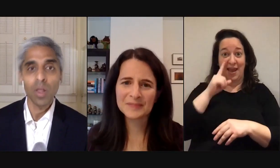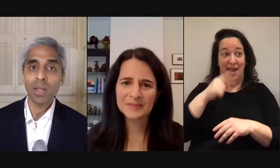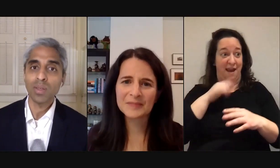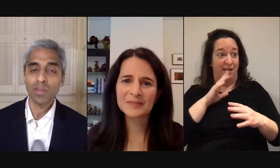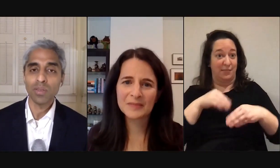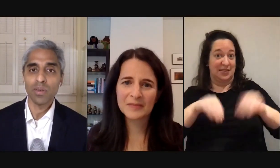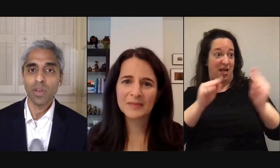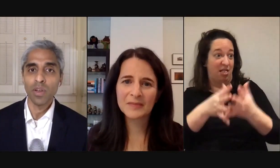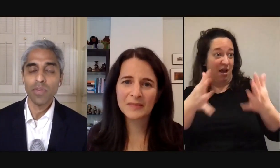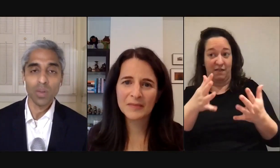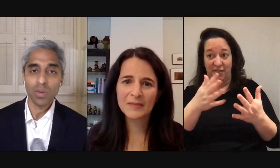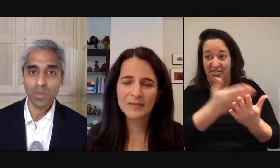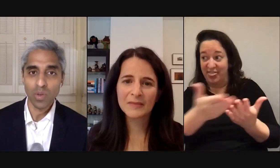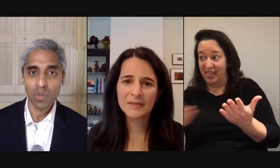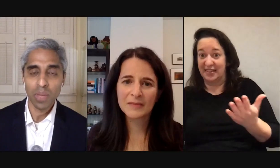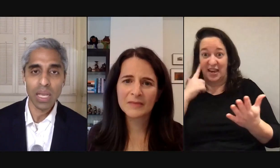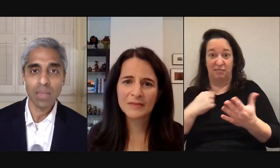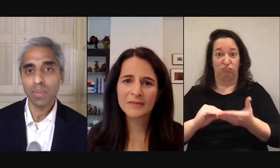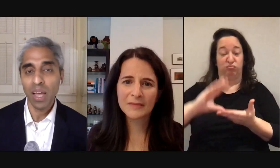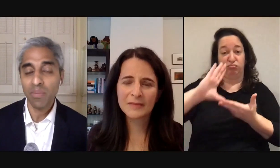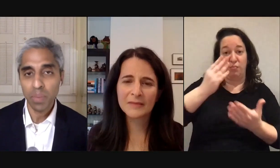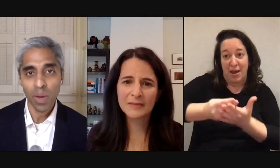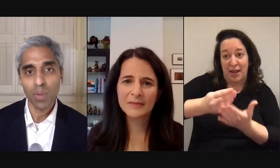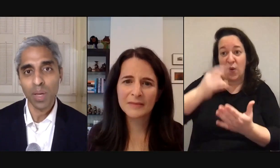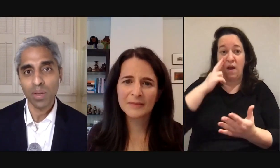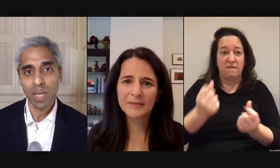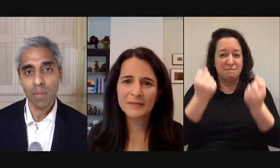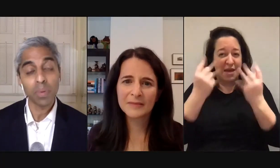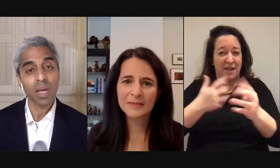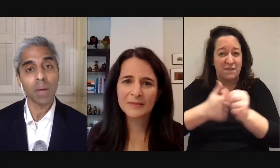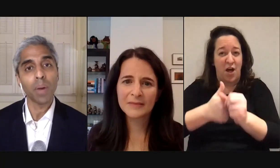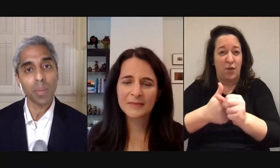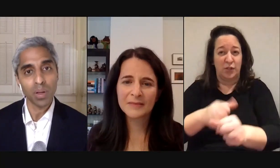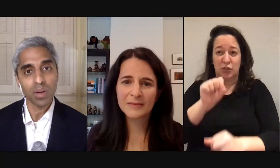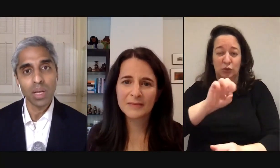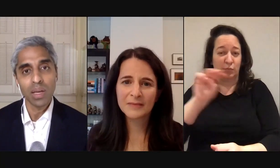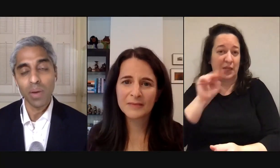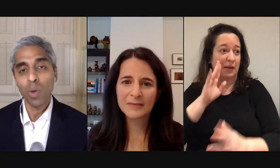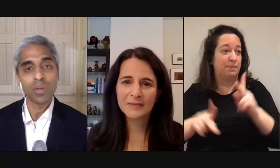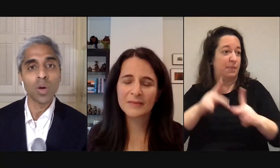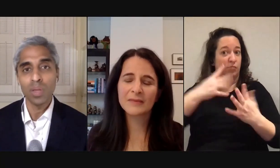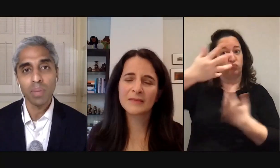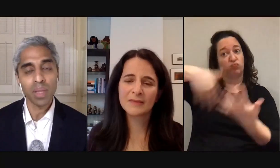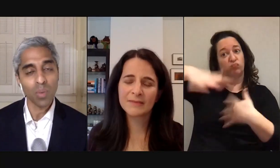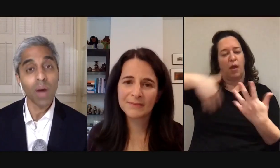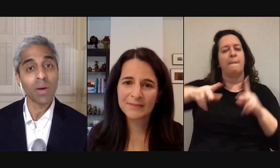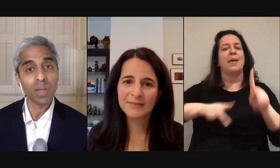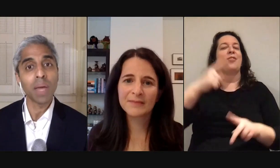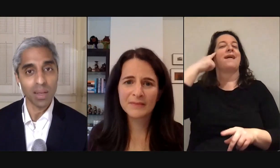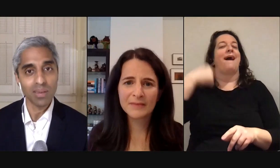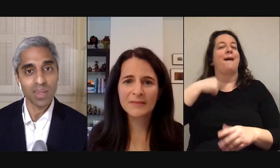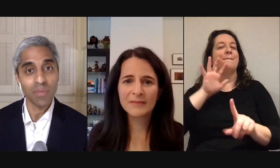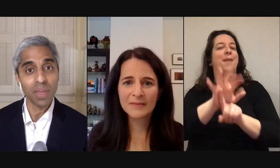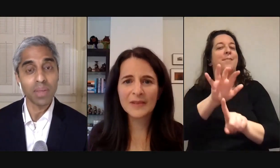i have lots and lots of followers on social media and i seem to have people around me all the time people think i'm popular if i'm well known then people think wow